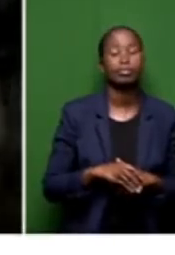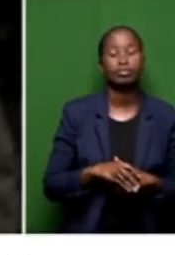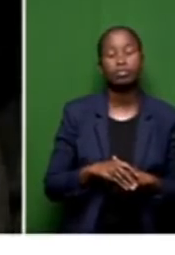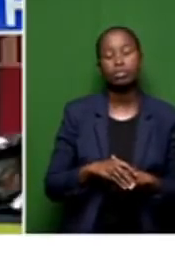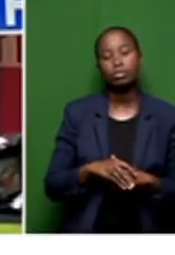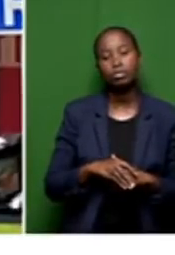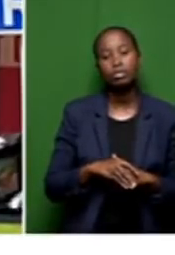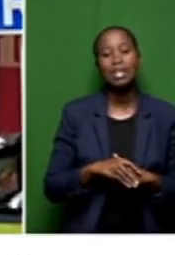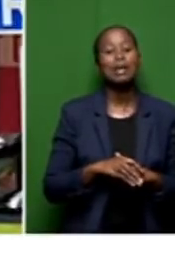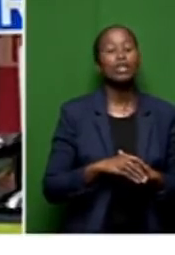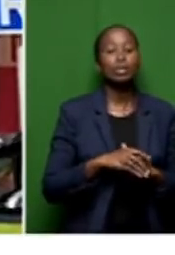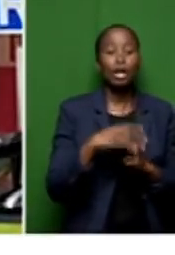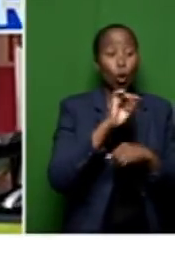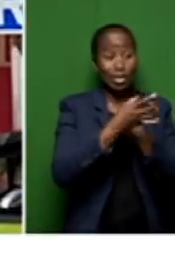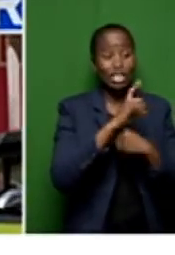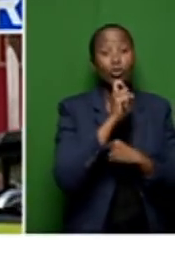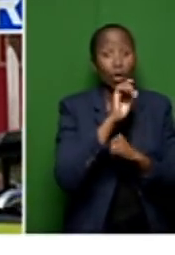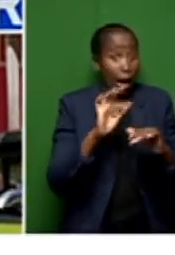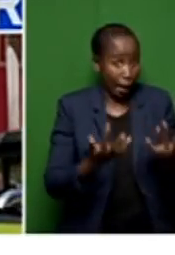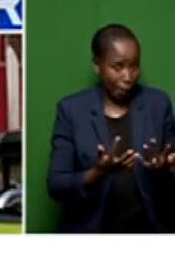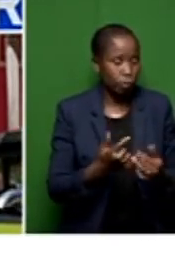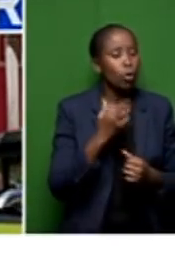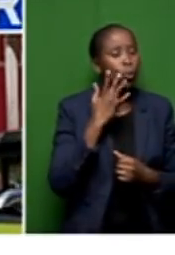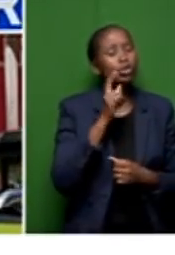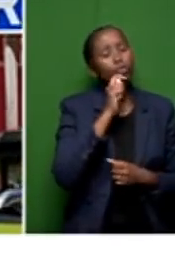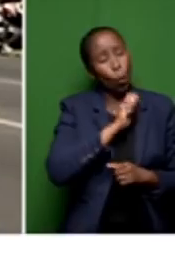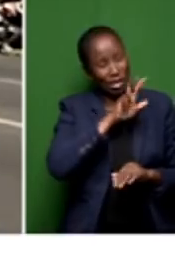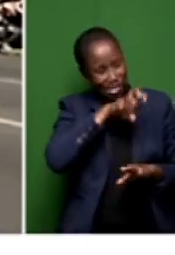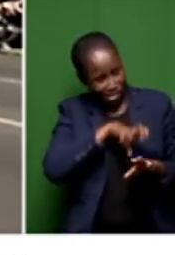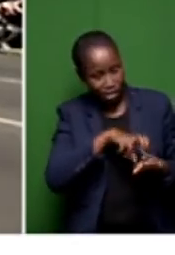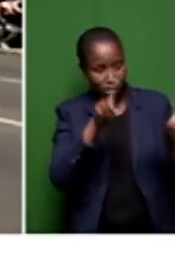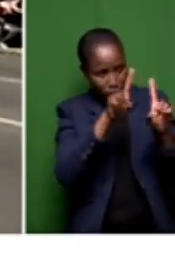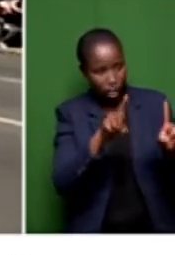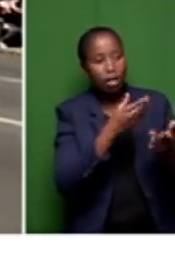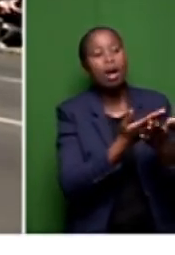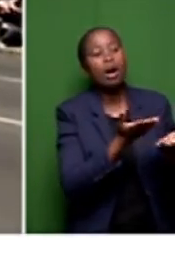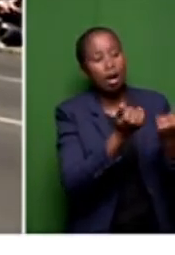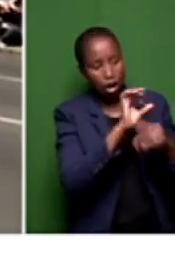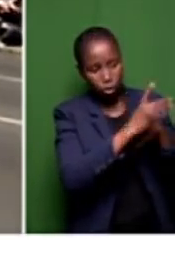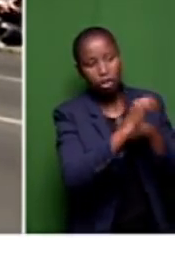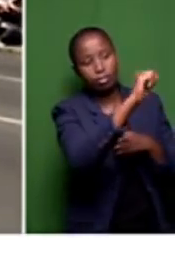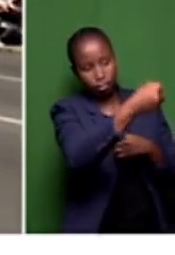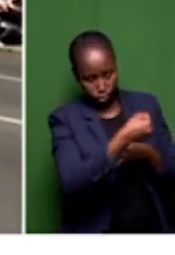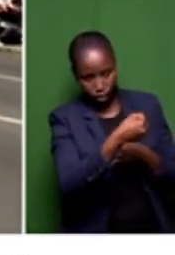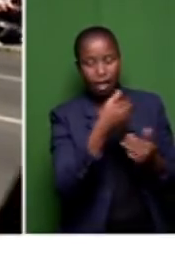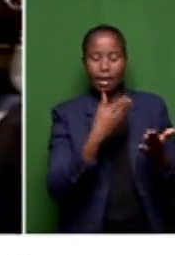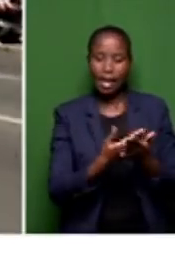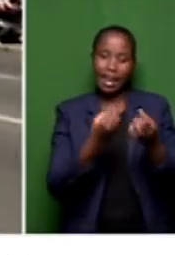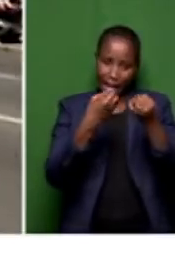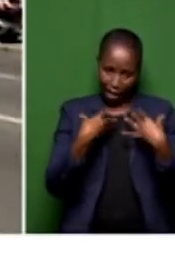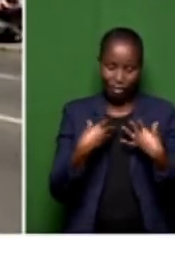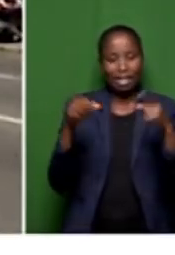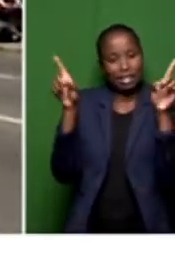as and when a need arises, a consultant would be employed to provide a specialized